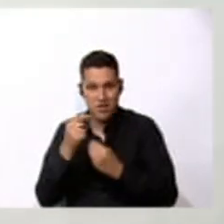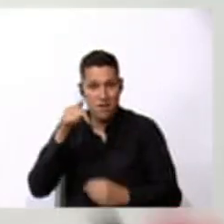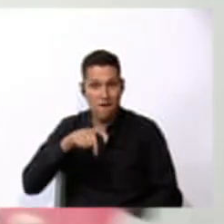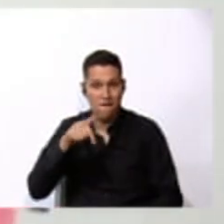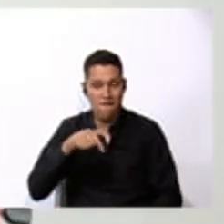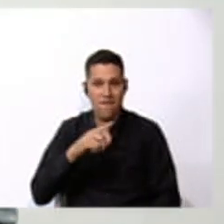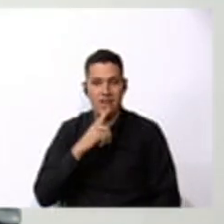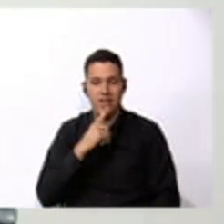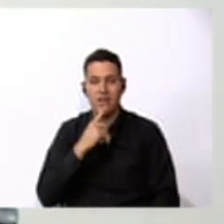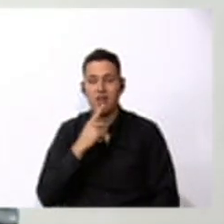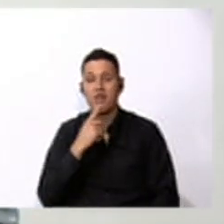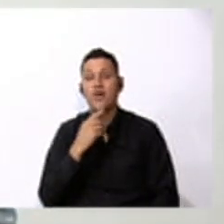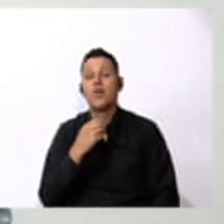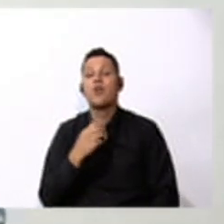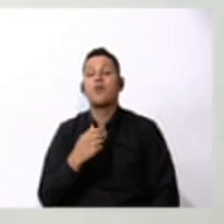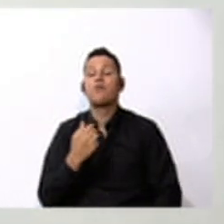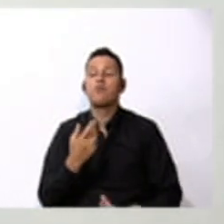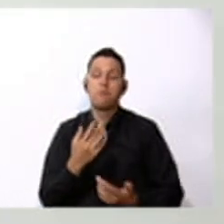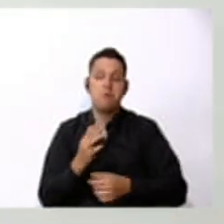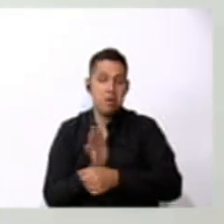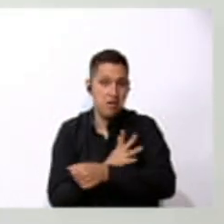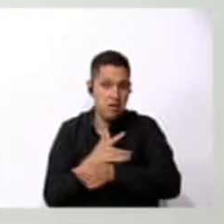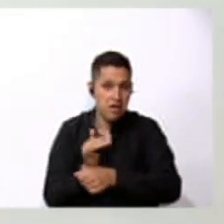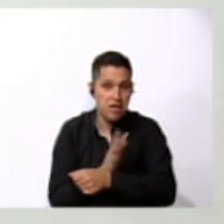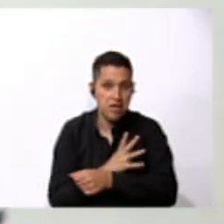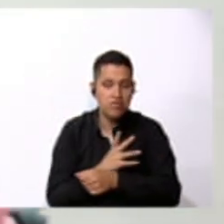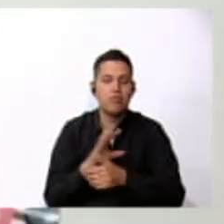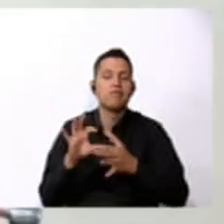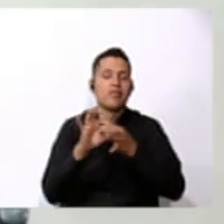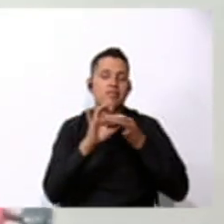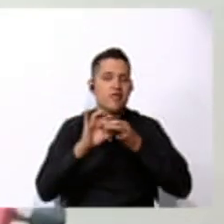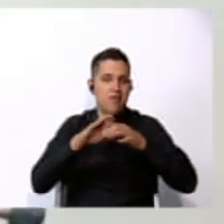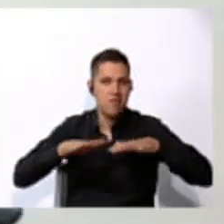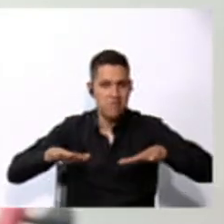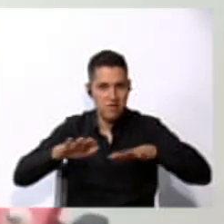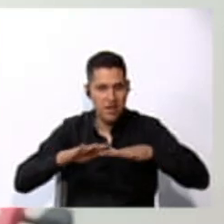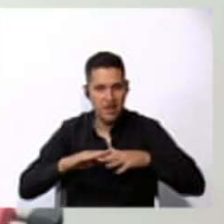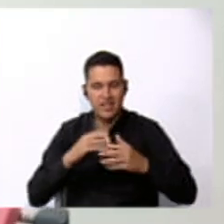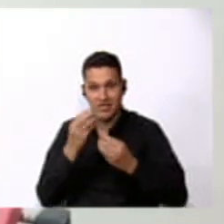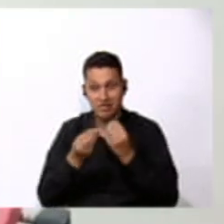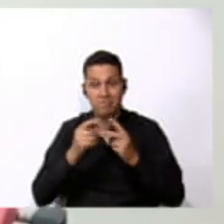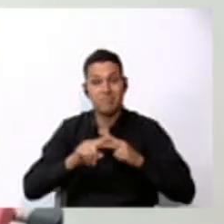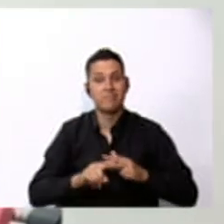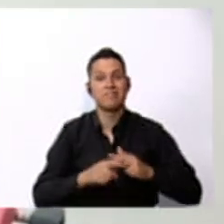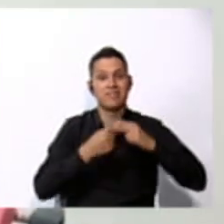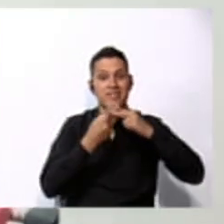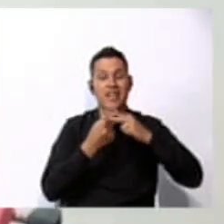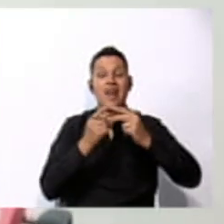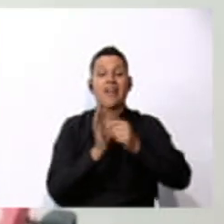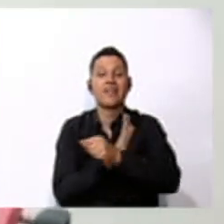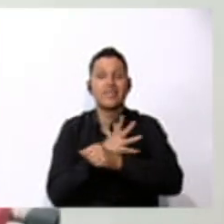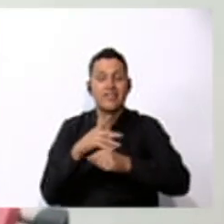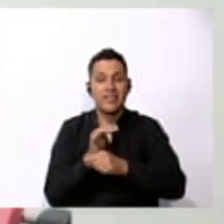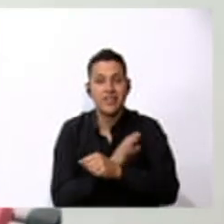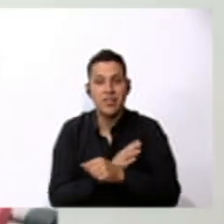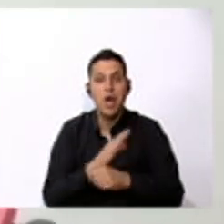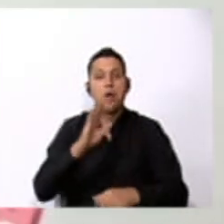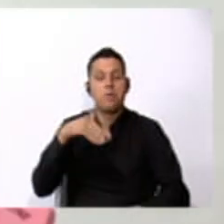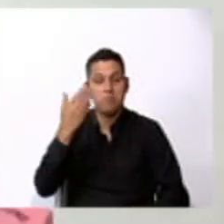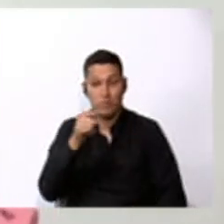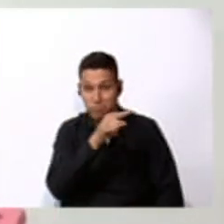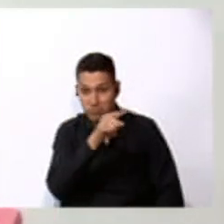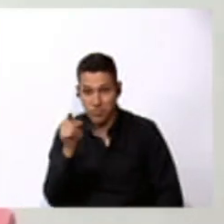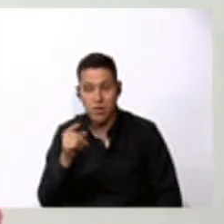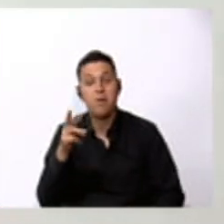we're going to sing a song about places. I'm going to start the song, and then you're going to repeat